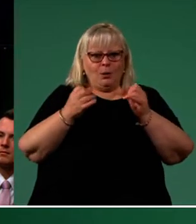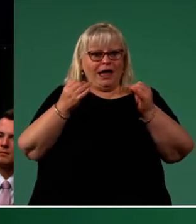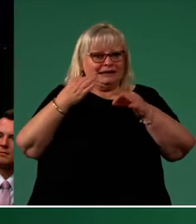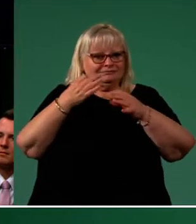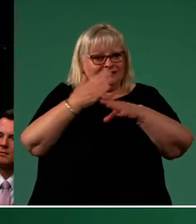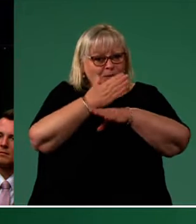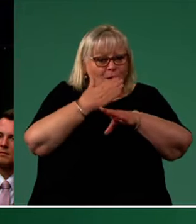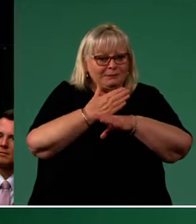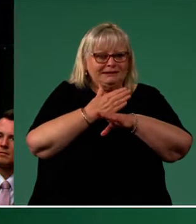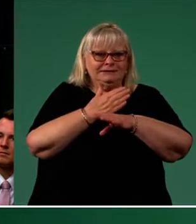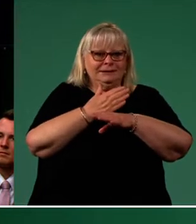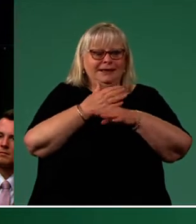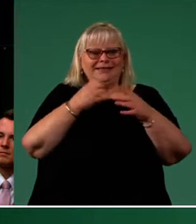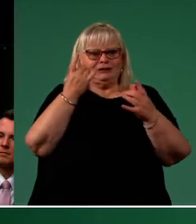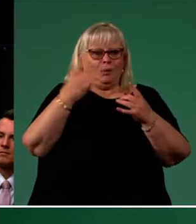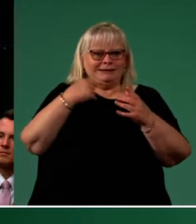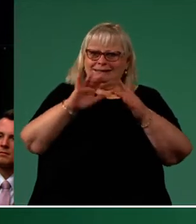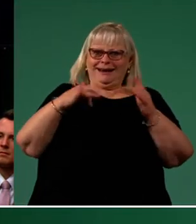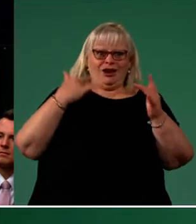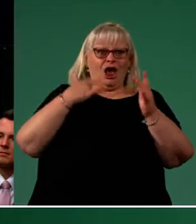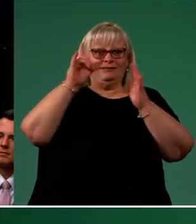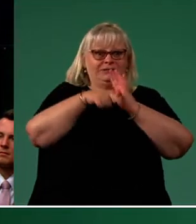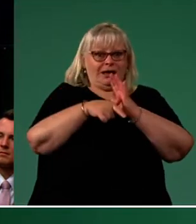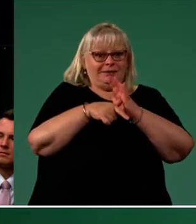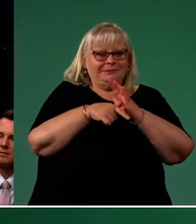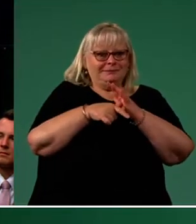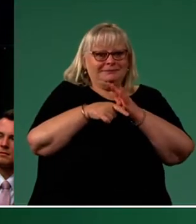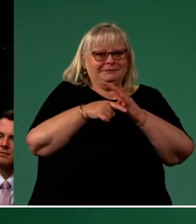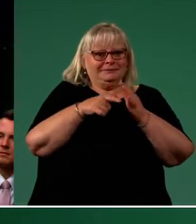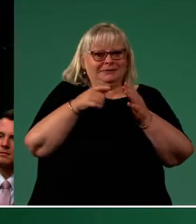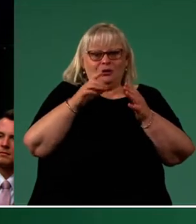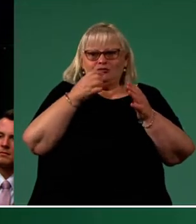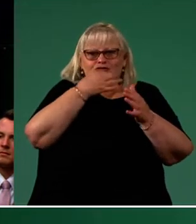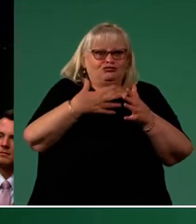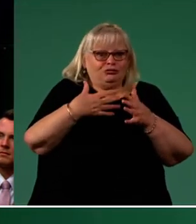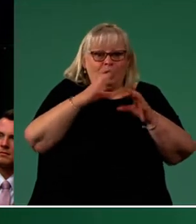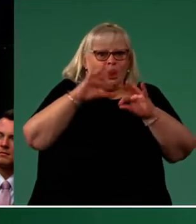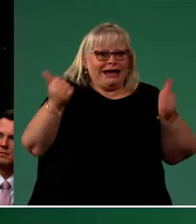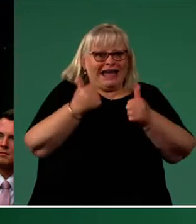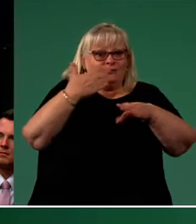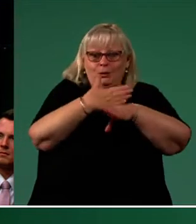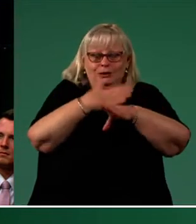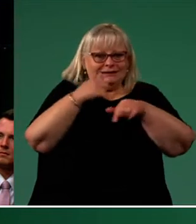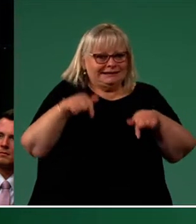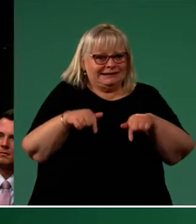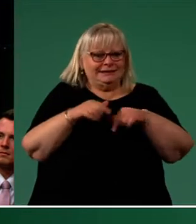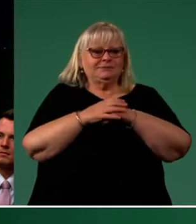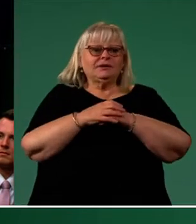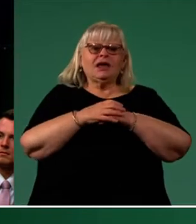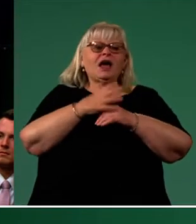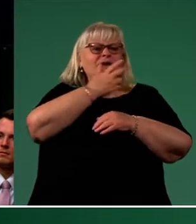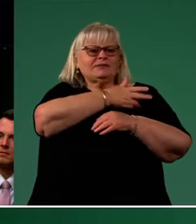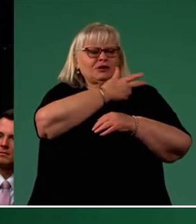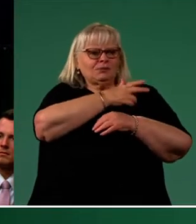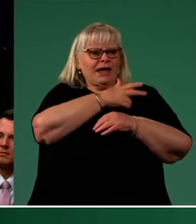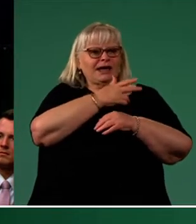and outdated migration policies that do not meet the needs of our modern, agile and diverse economy. I'm so proud that